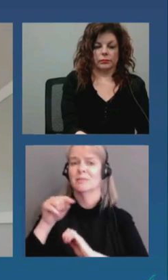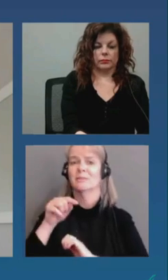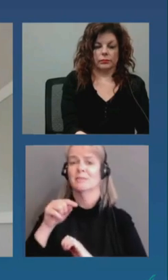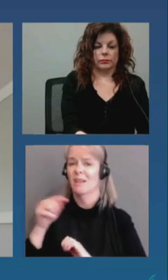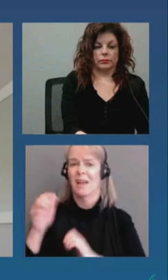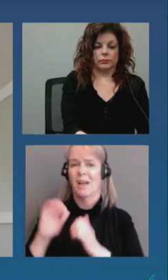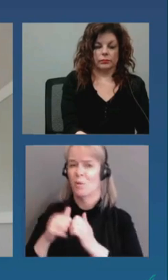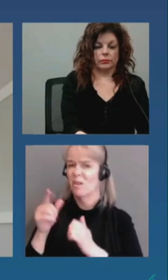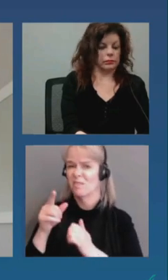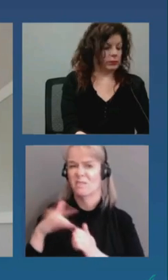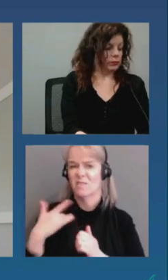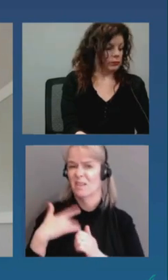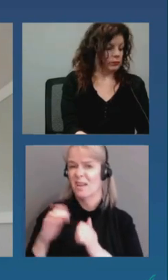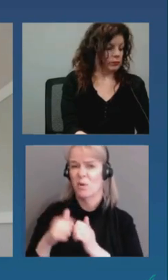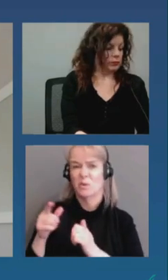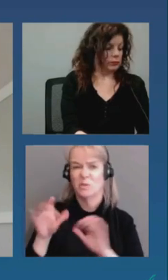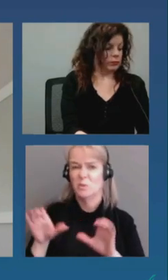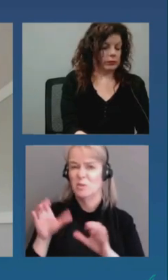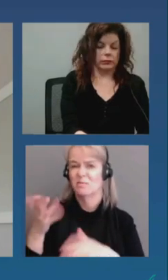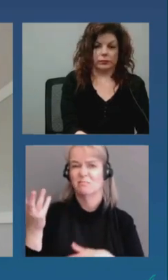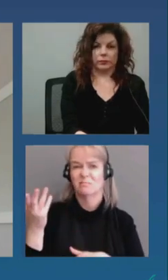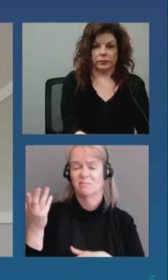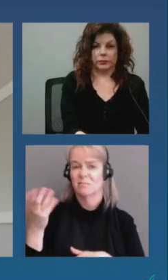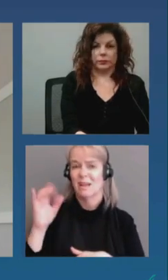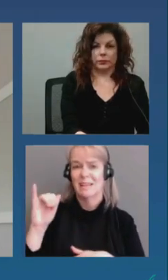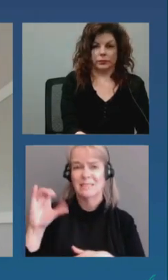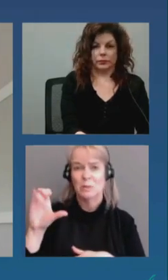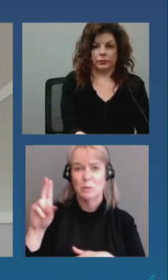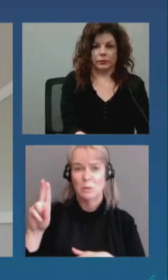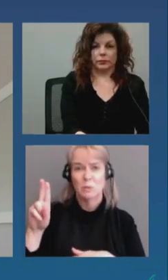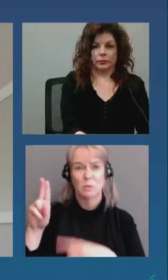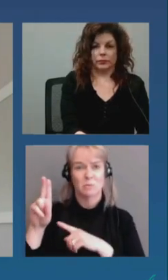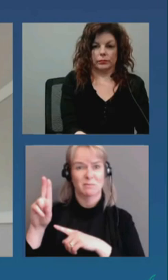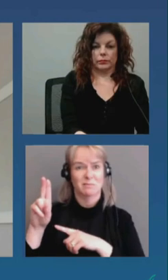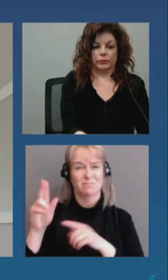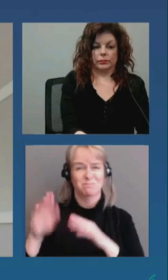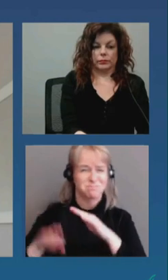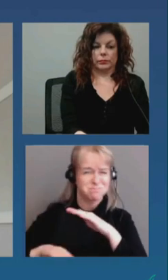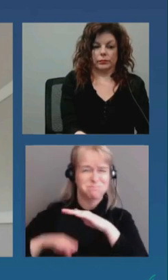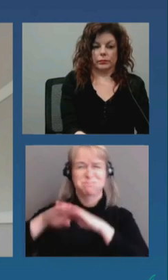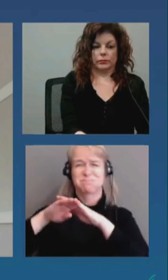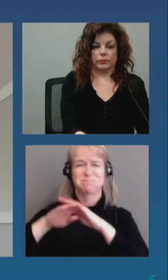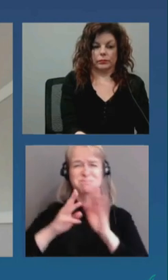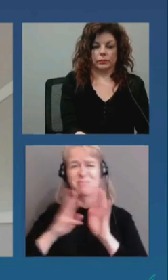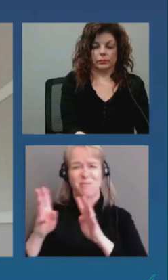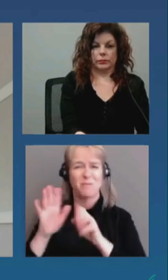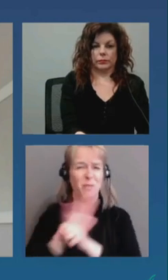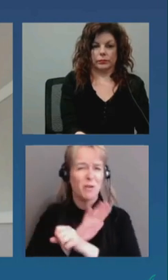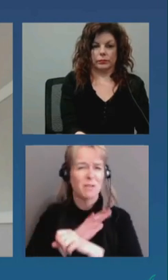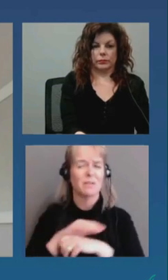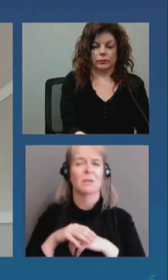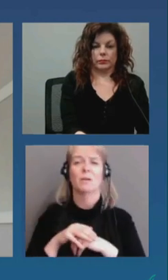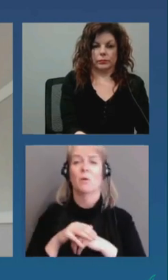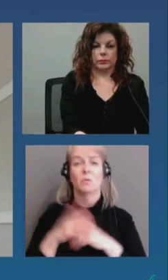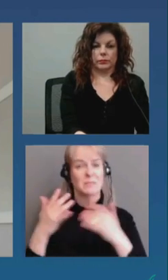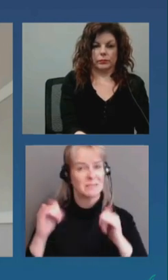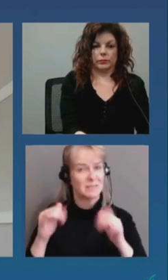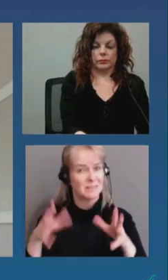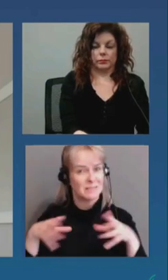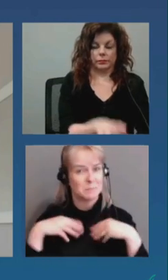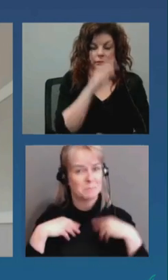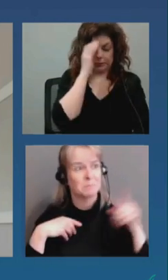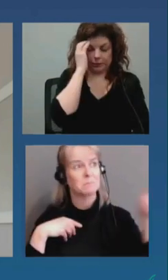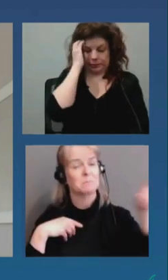in terms of icu capacity and if we are still accepting transfers from other regions of the